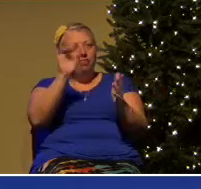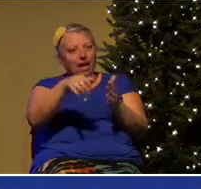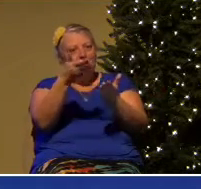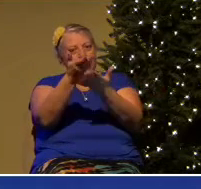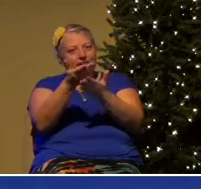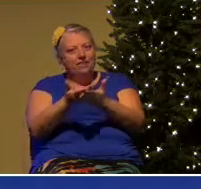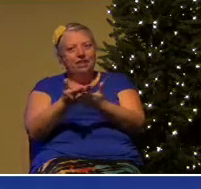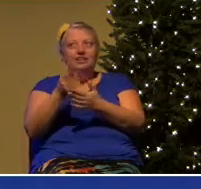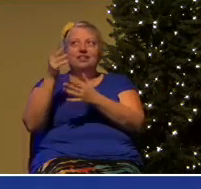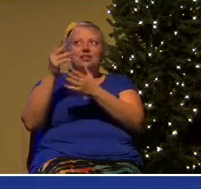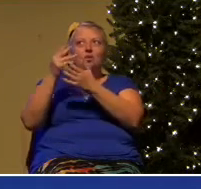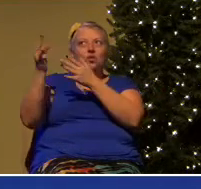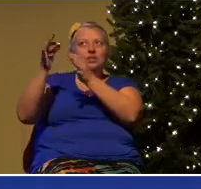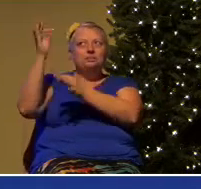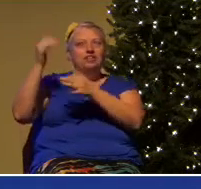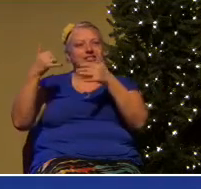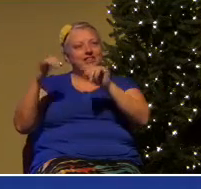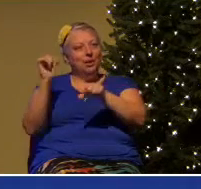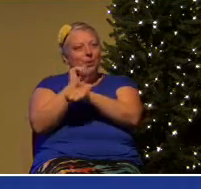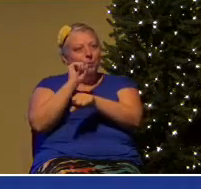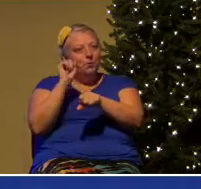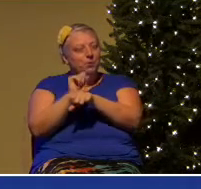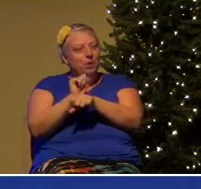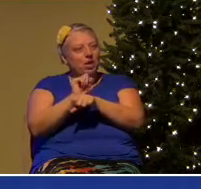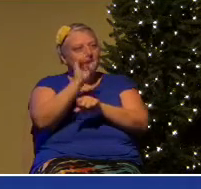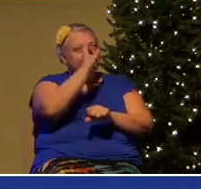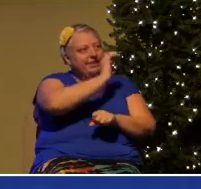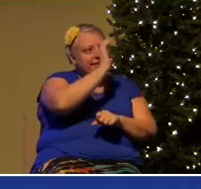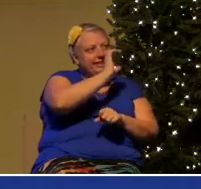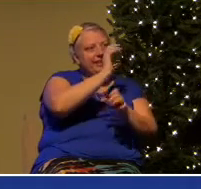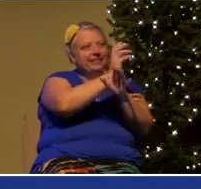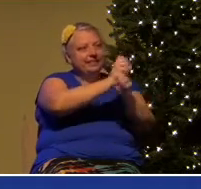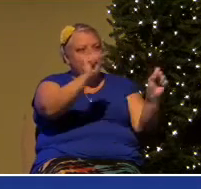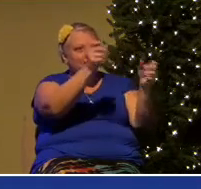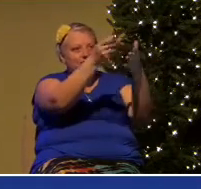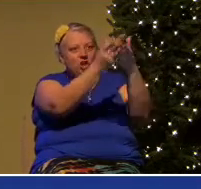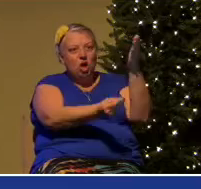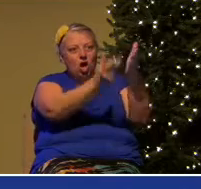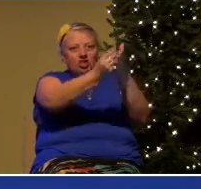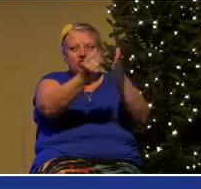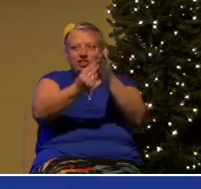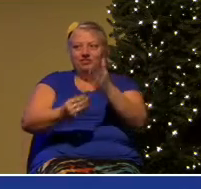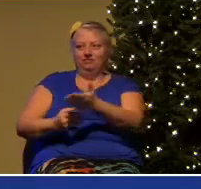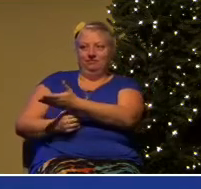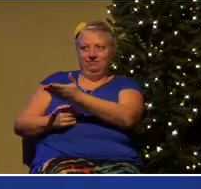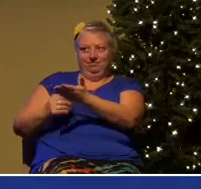seeking and saving the lost. Amen?